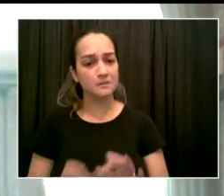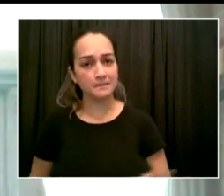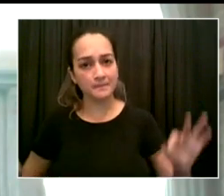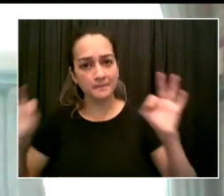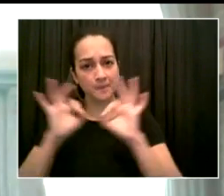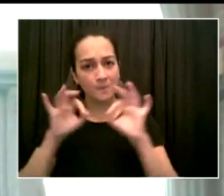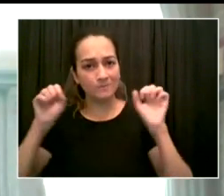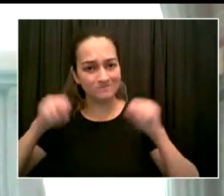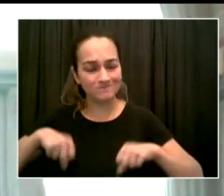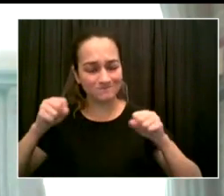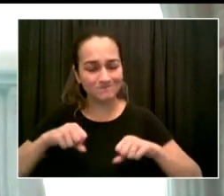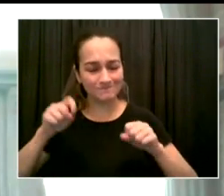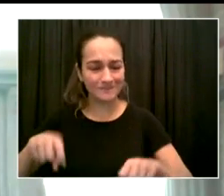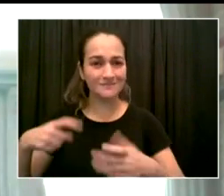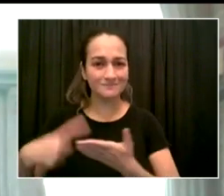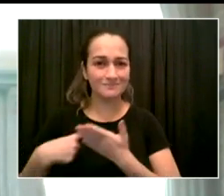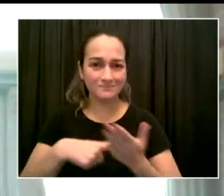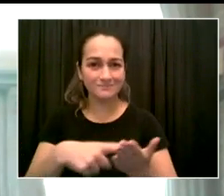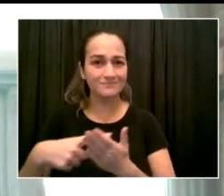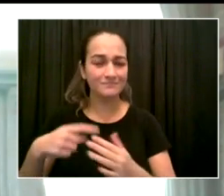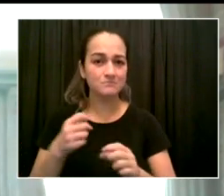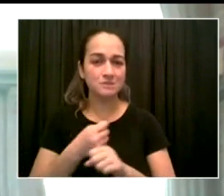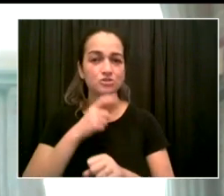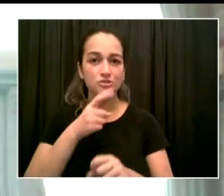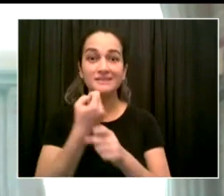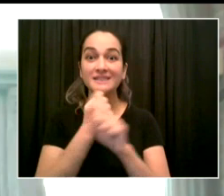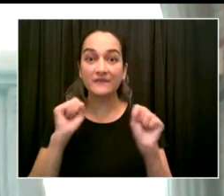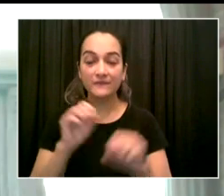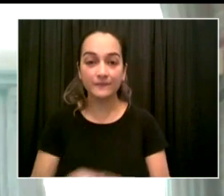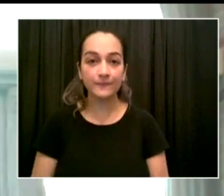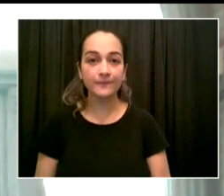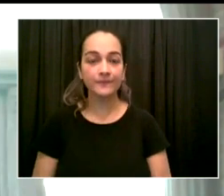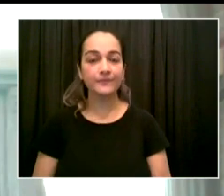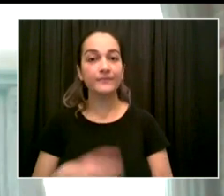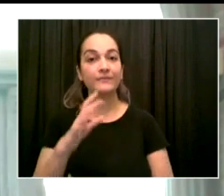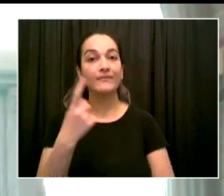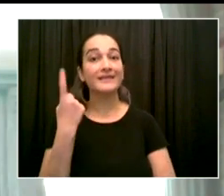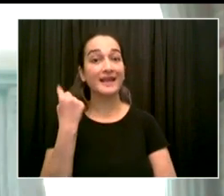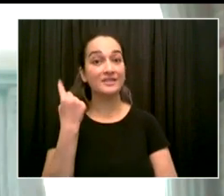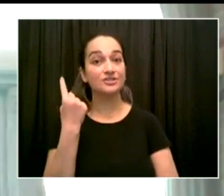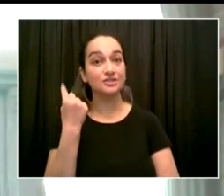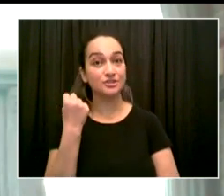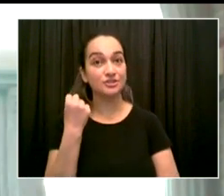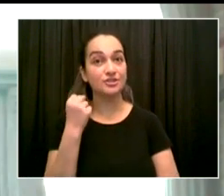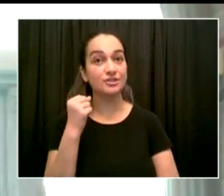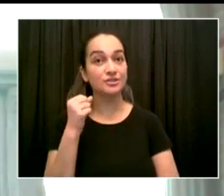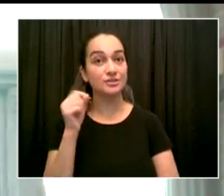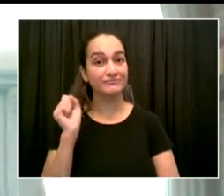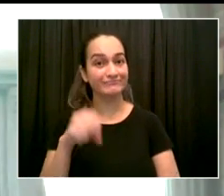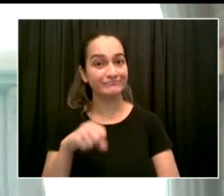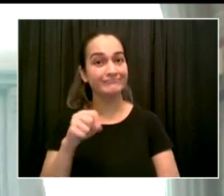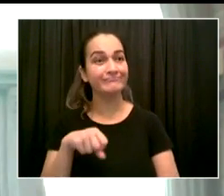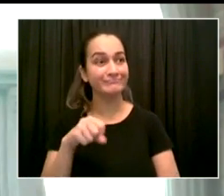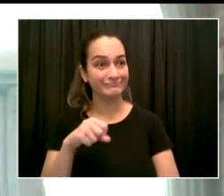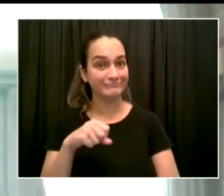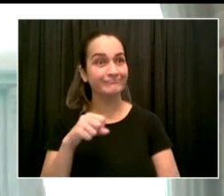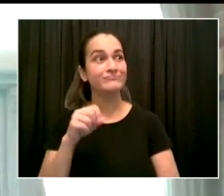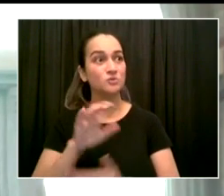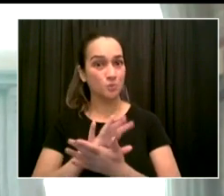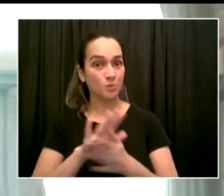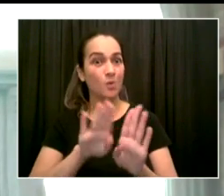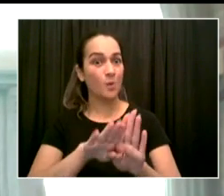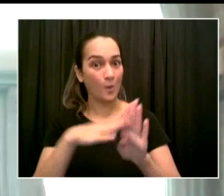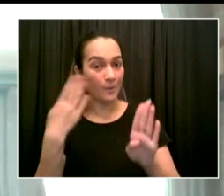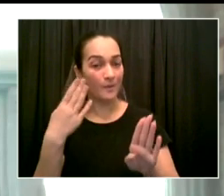vaccinations. These incredible vaccines keep our school community safe. To that end, everyone who works in our schools will